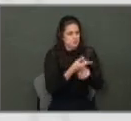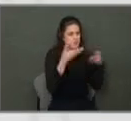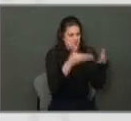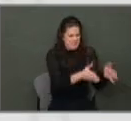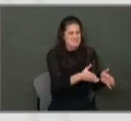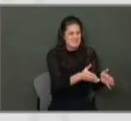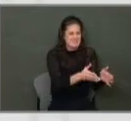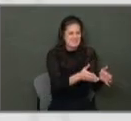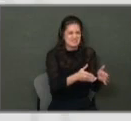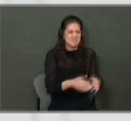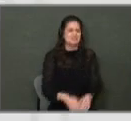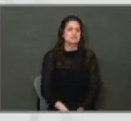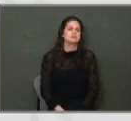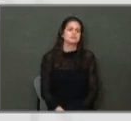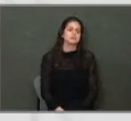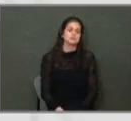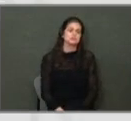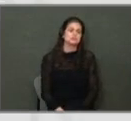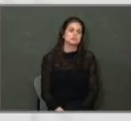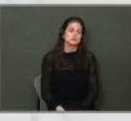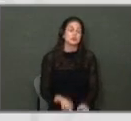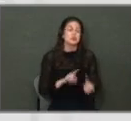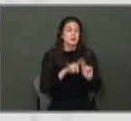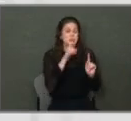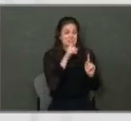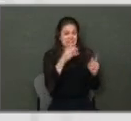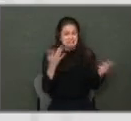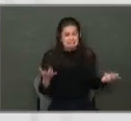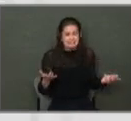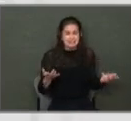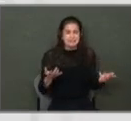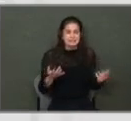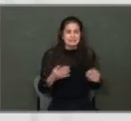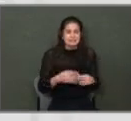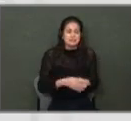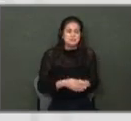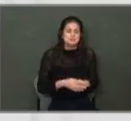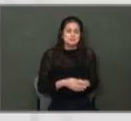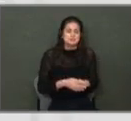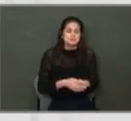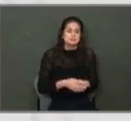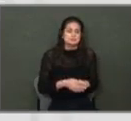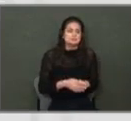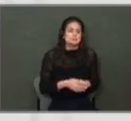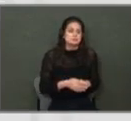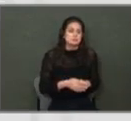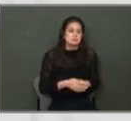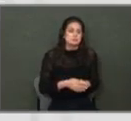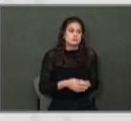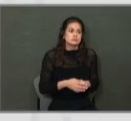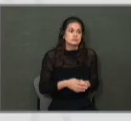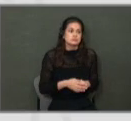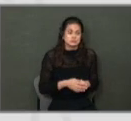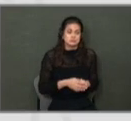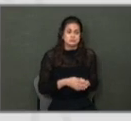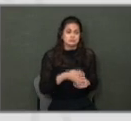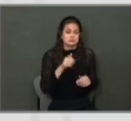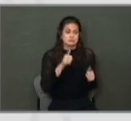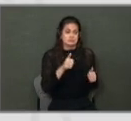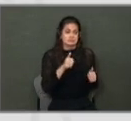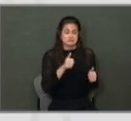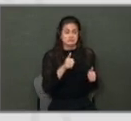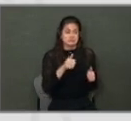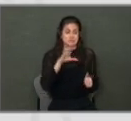in a targeted way. The reality is that the footprint of